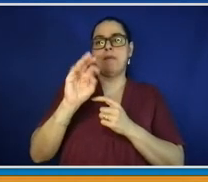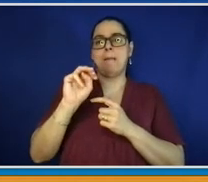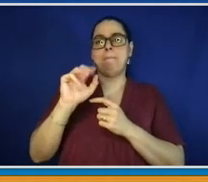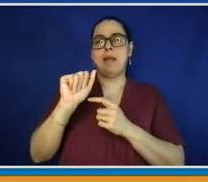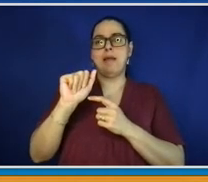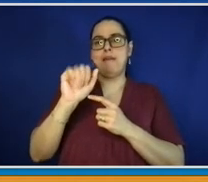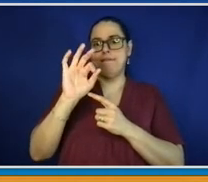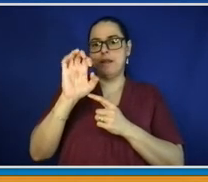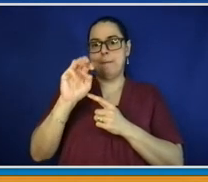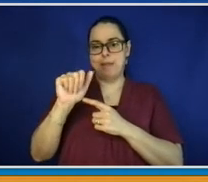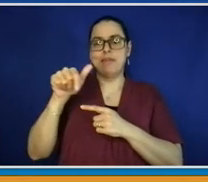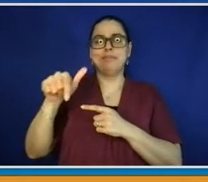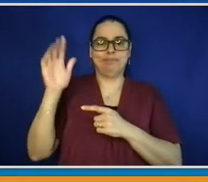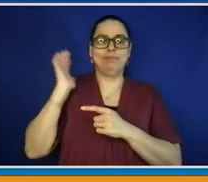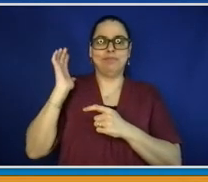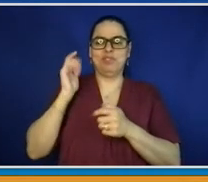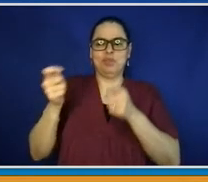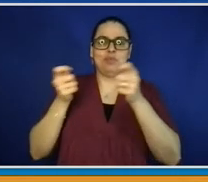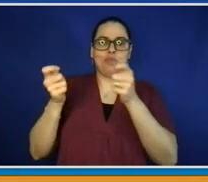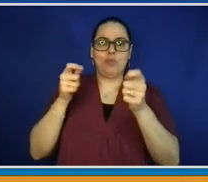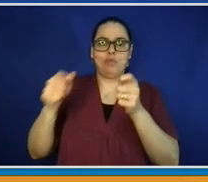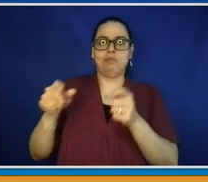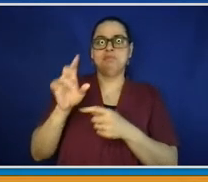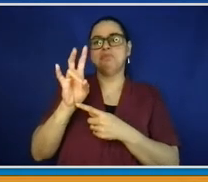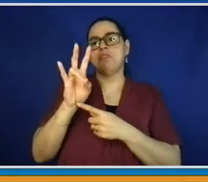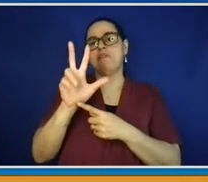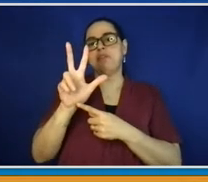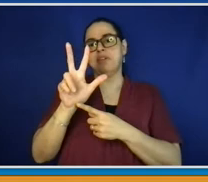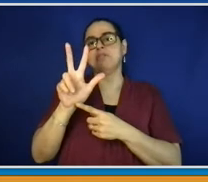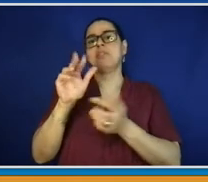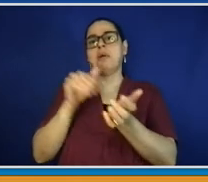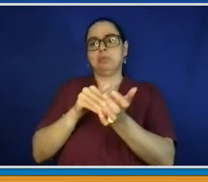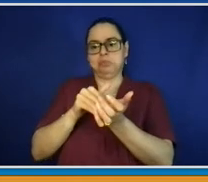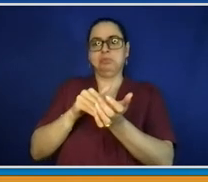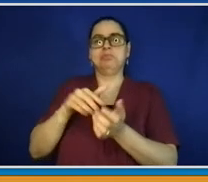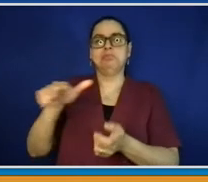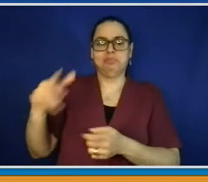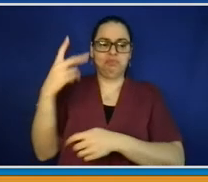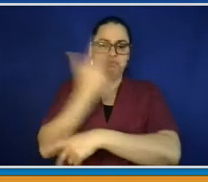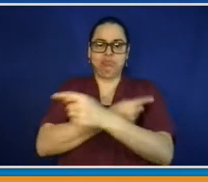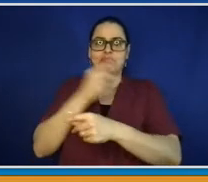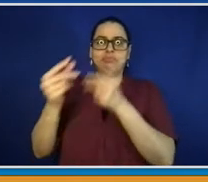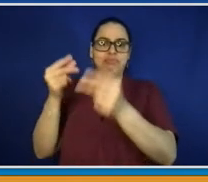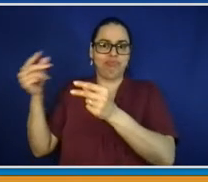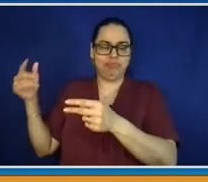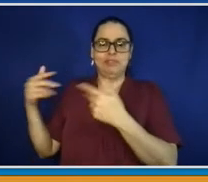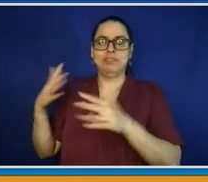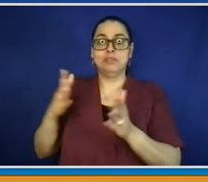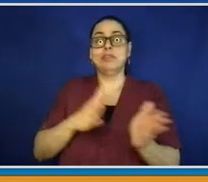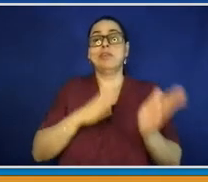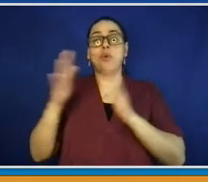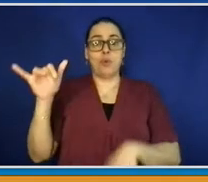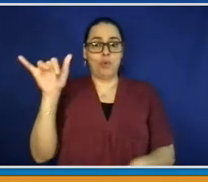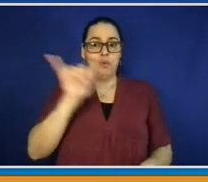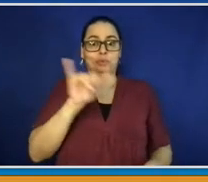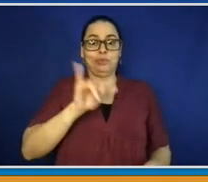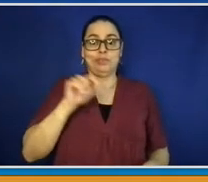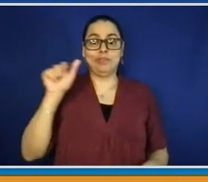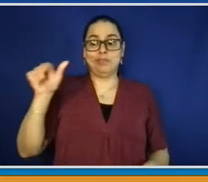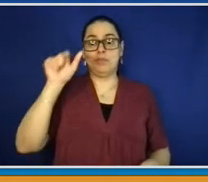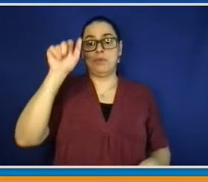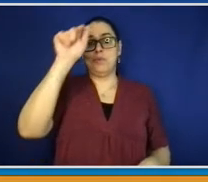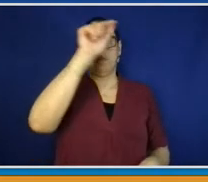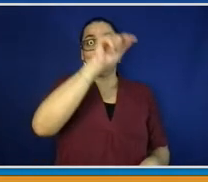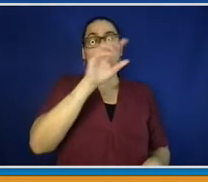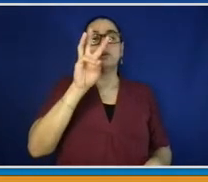and our White Plains Clinic continuing on, has exceeded 55,000 vaccinations. So we've been able to do